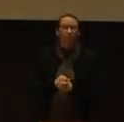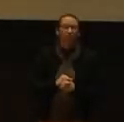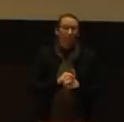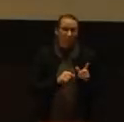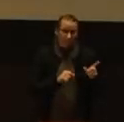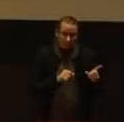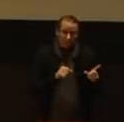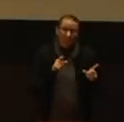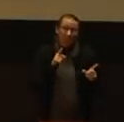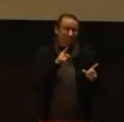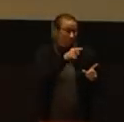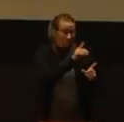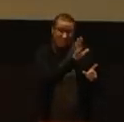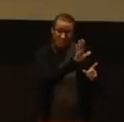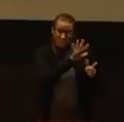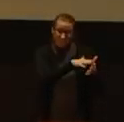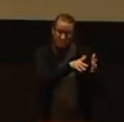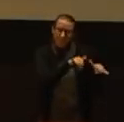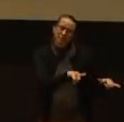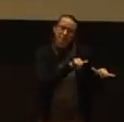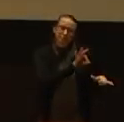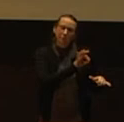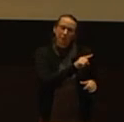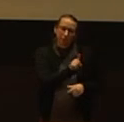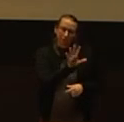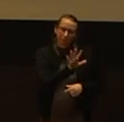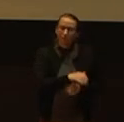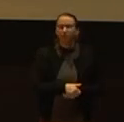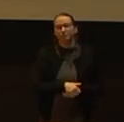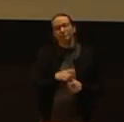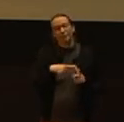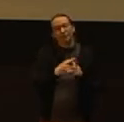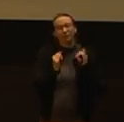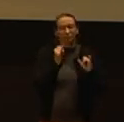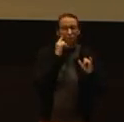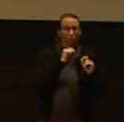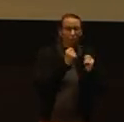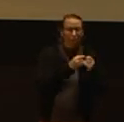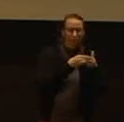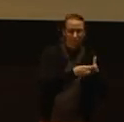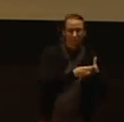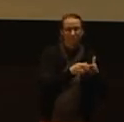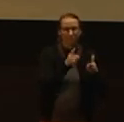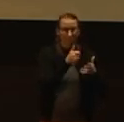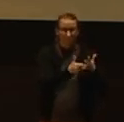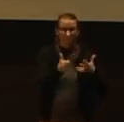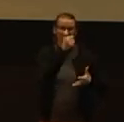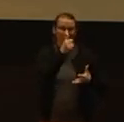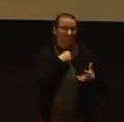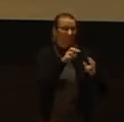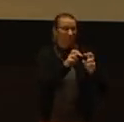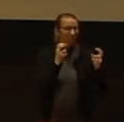got to keep coming in nine to five. And then we had interviews for team leads. The powers that be sit around a table and interrogate.